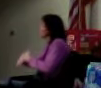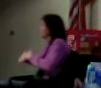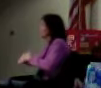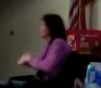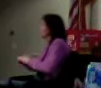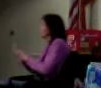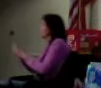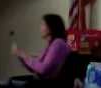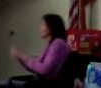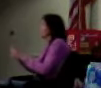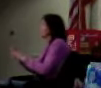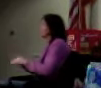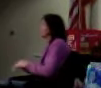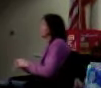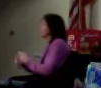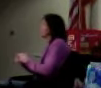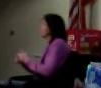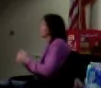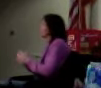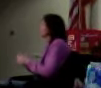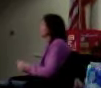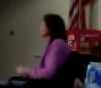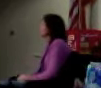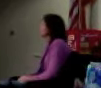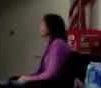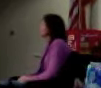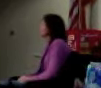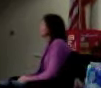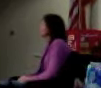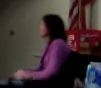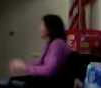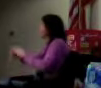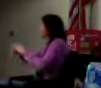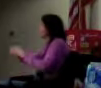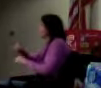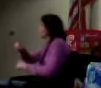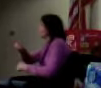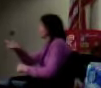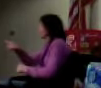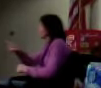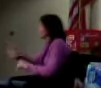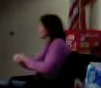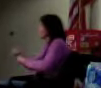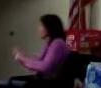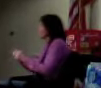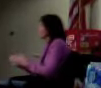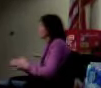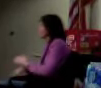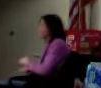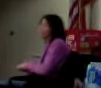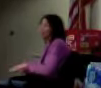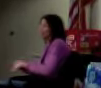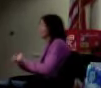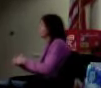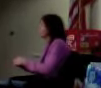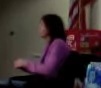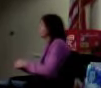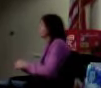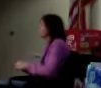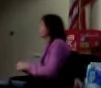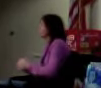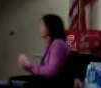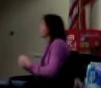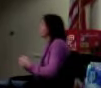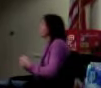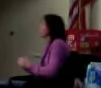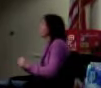firewalls, filters, from which the researcher, you, the scientist, could not possibly affect the outcome of